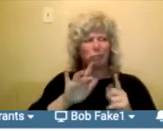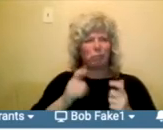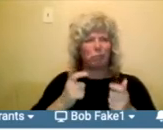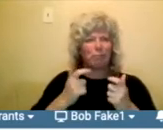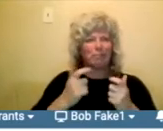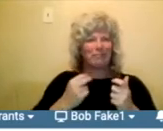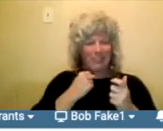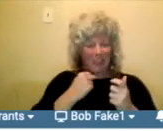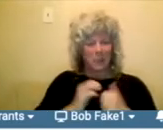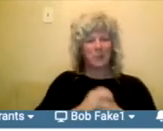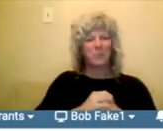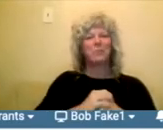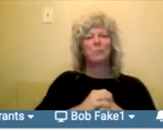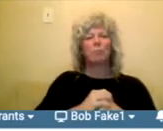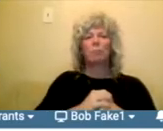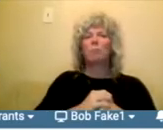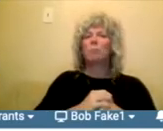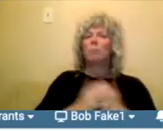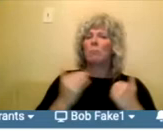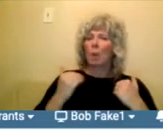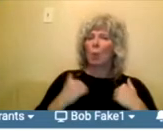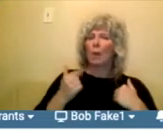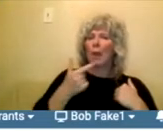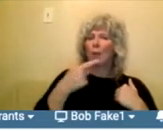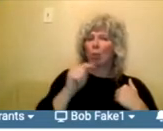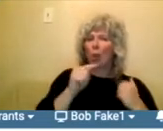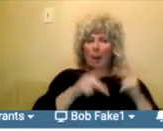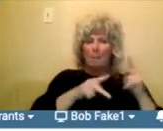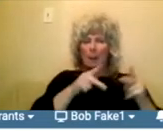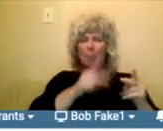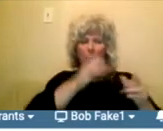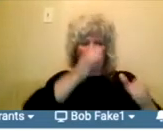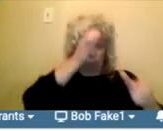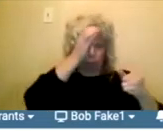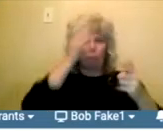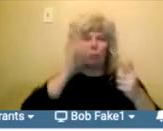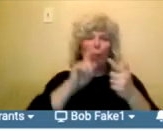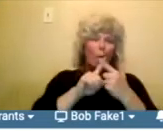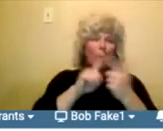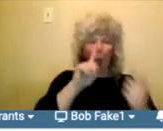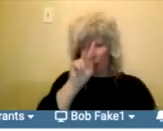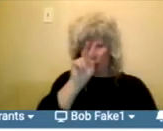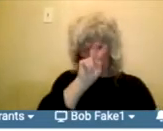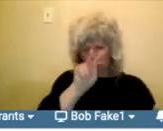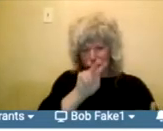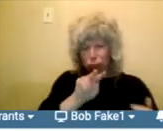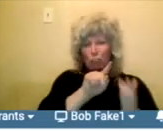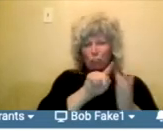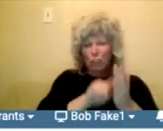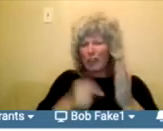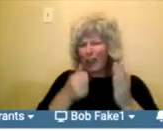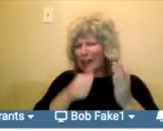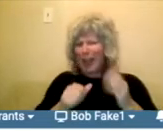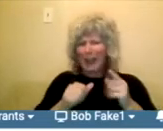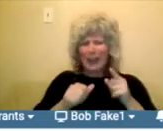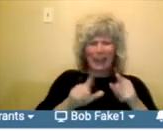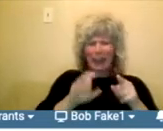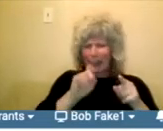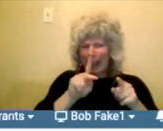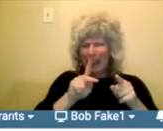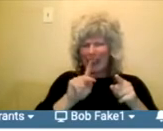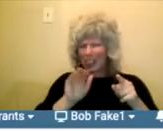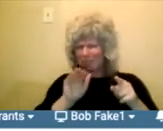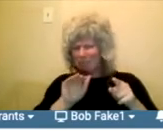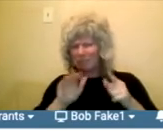But we have grants assistants that check over all this stuff. And, um, if there's anything that, links that don't work, um,